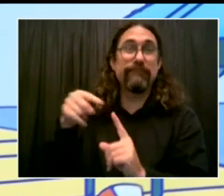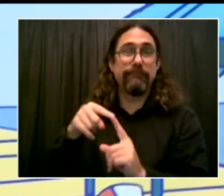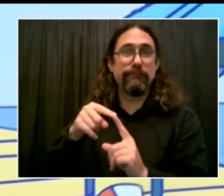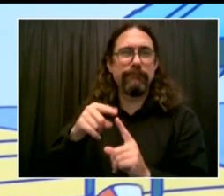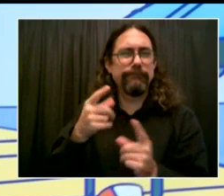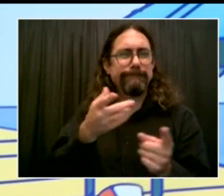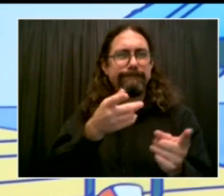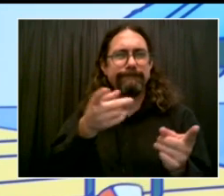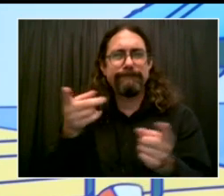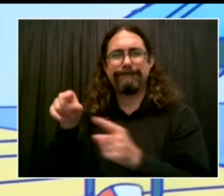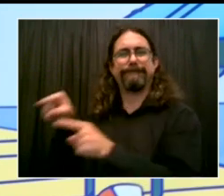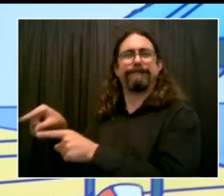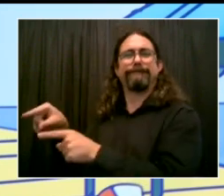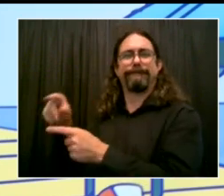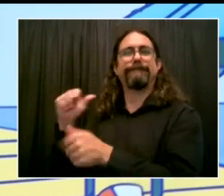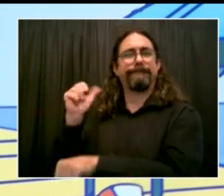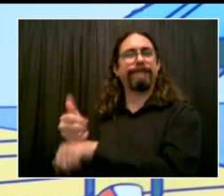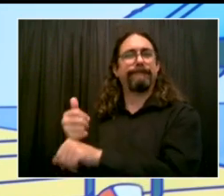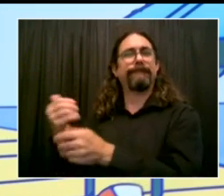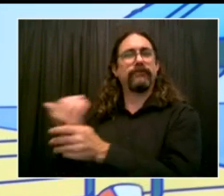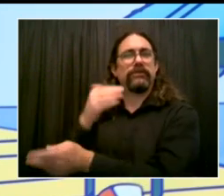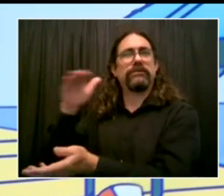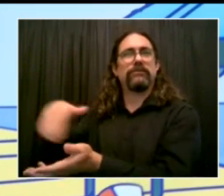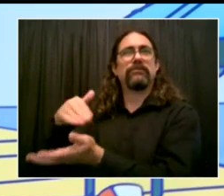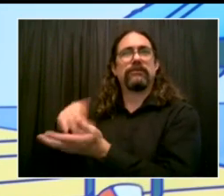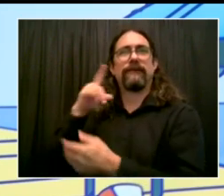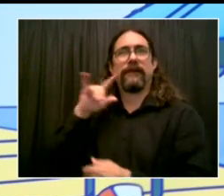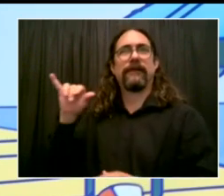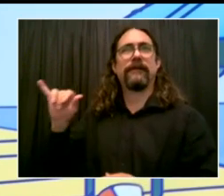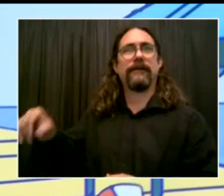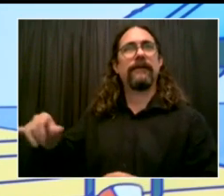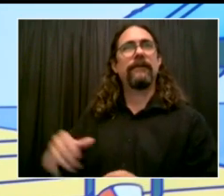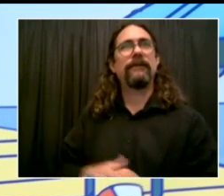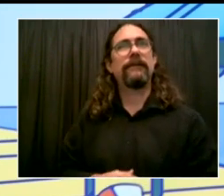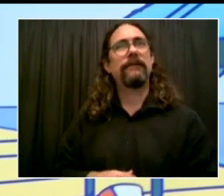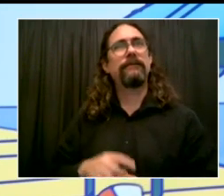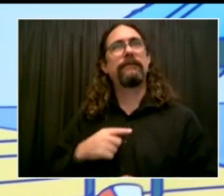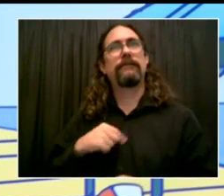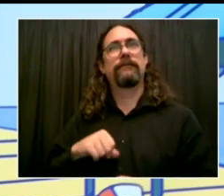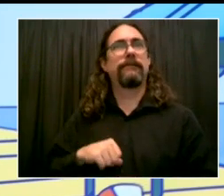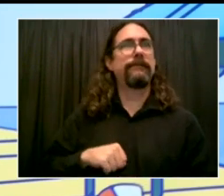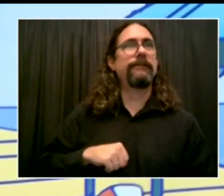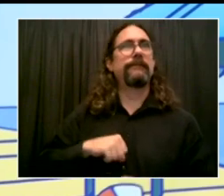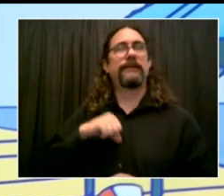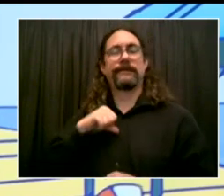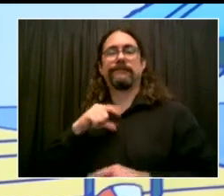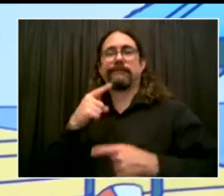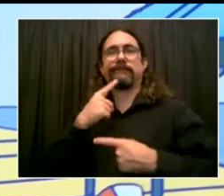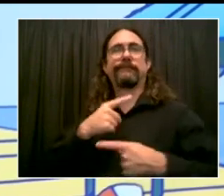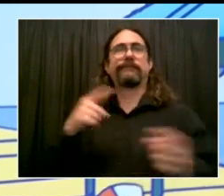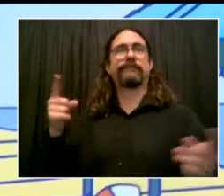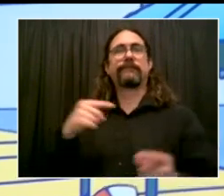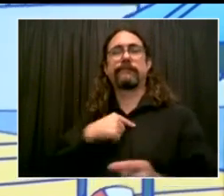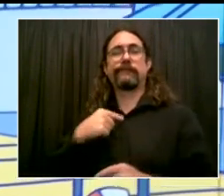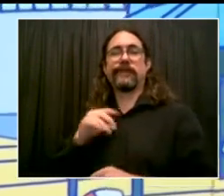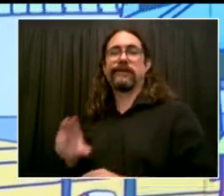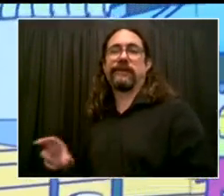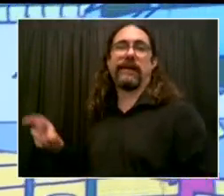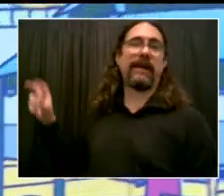vision to life. And again, credit where credit is due. I turn to my friend, Jimmy Otto.